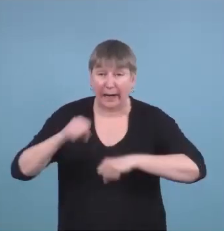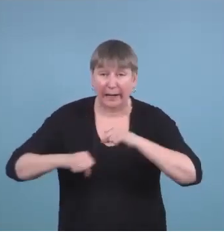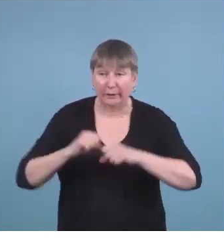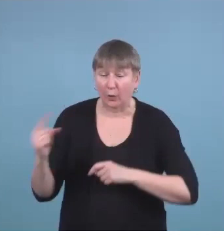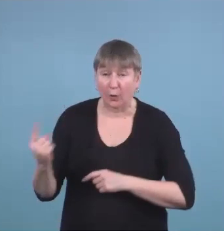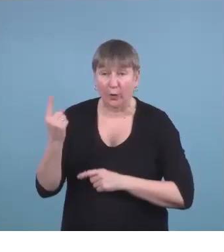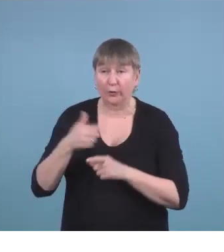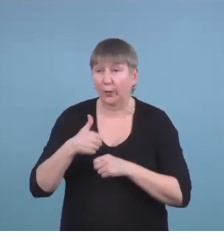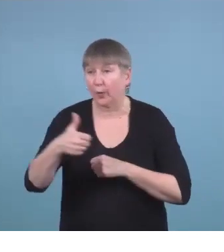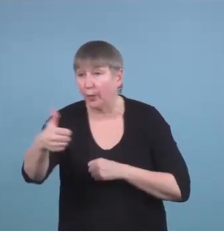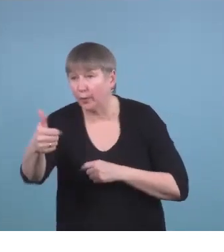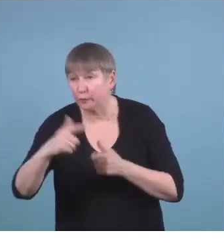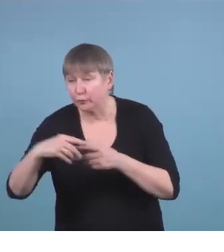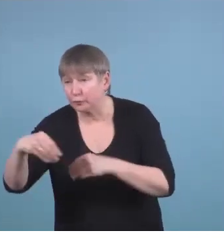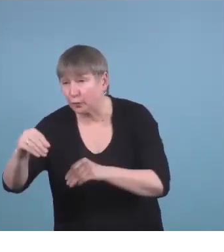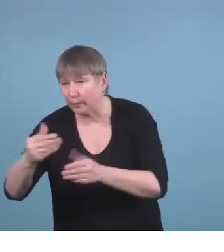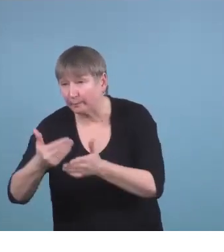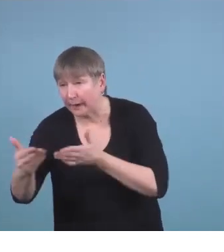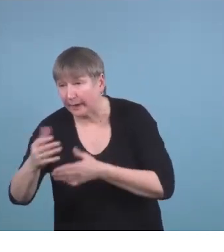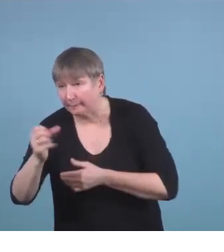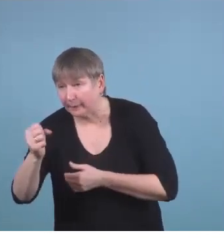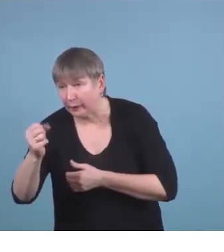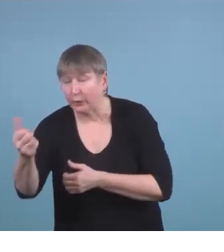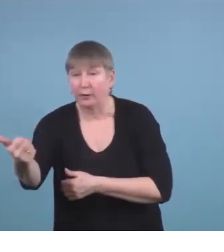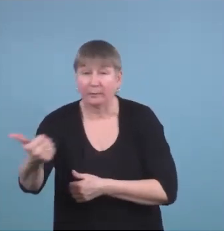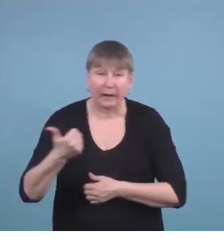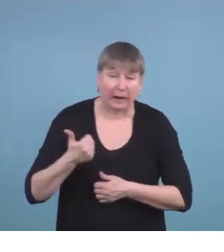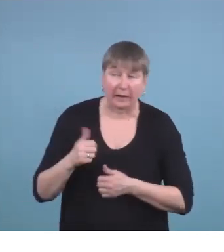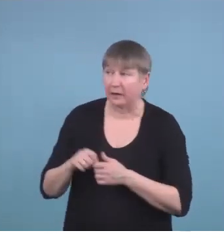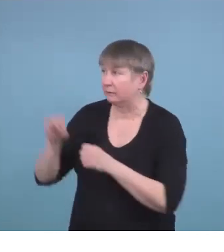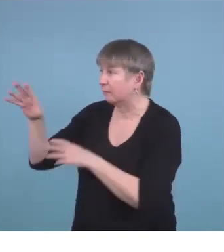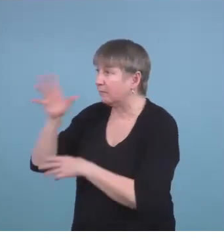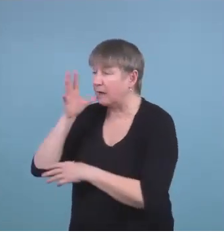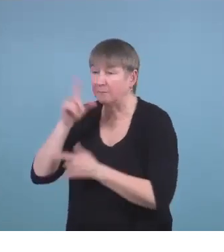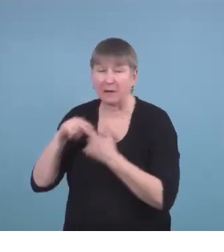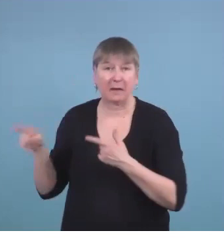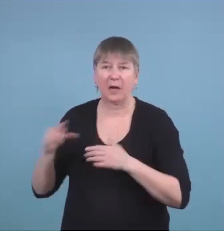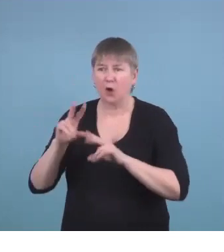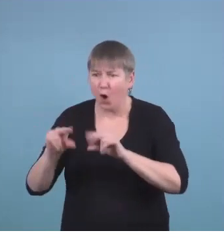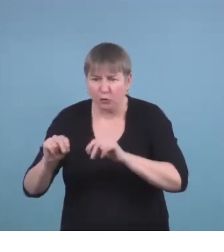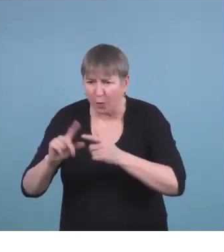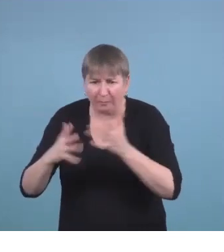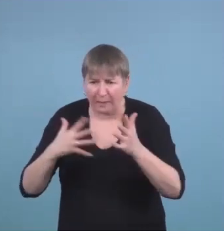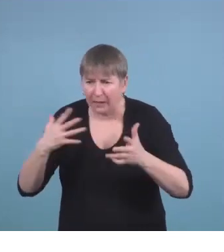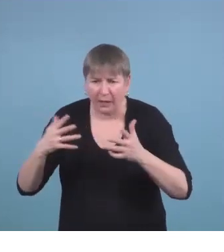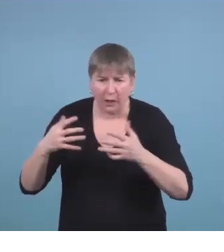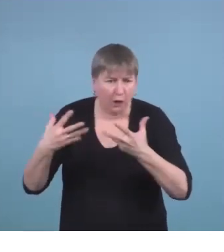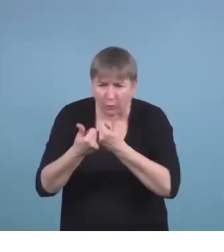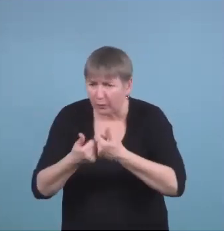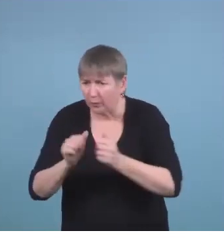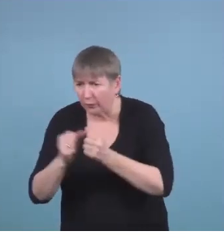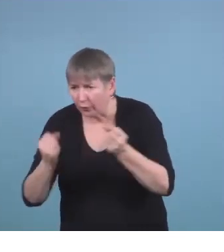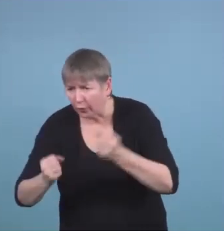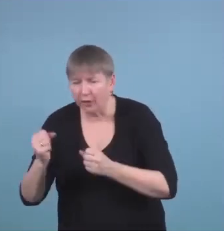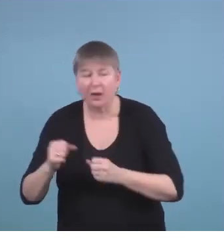Safeway and pick up milk for mom because they might get hit by a car those fears have been so ingrained